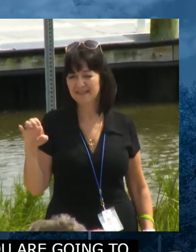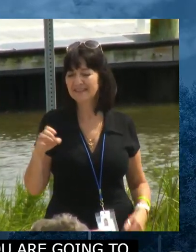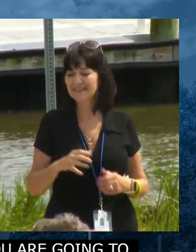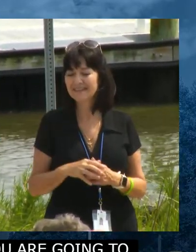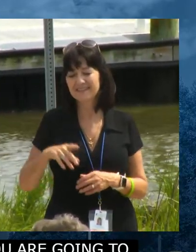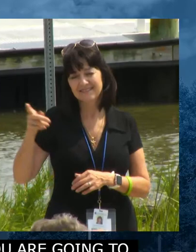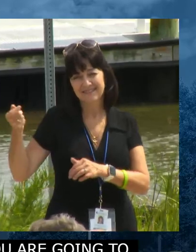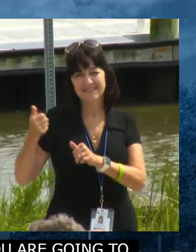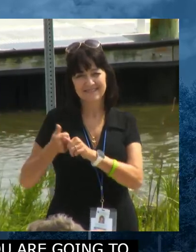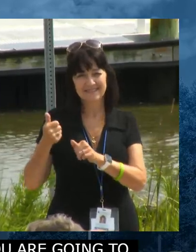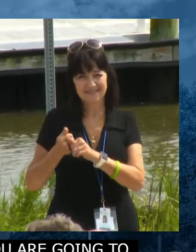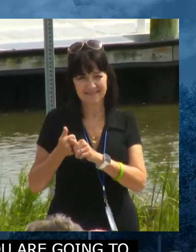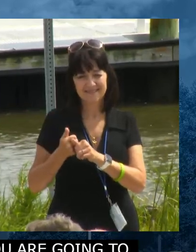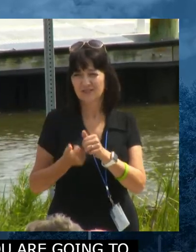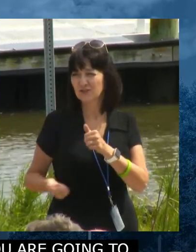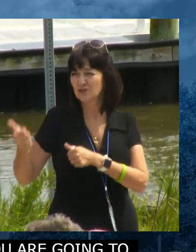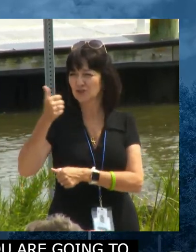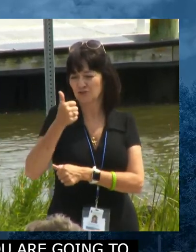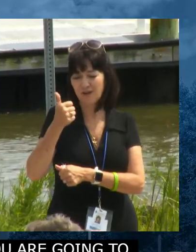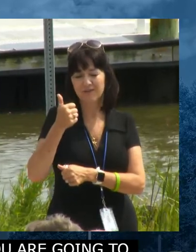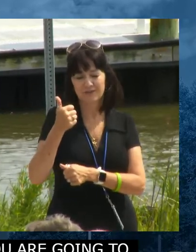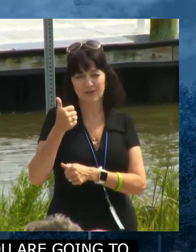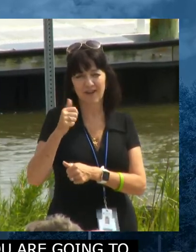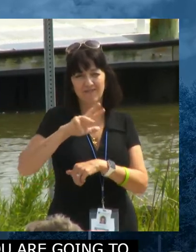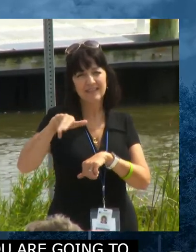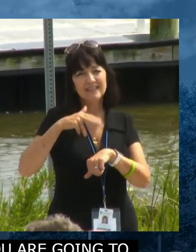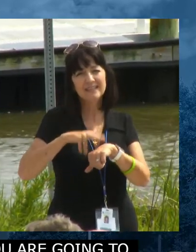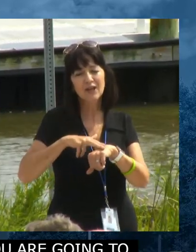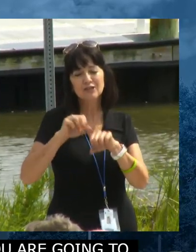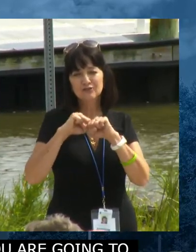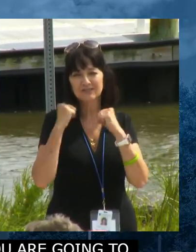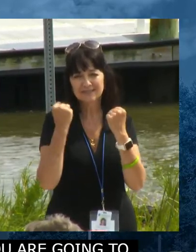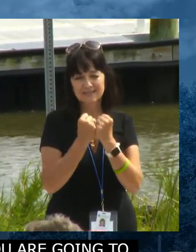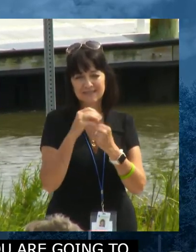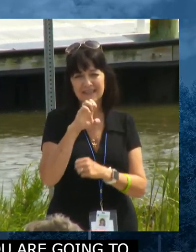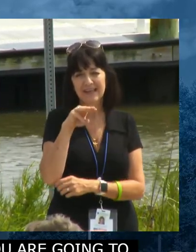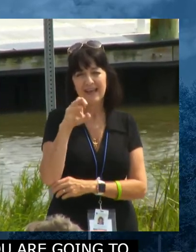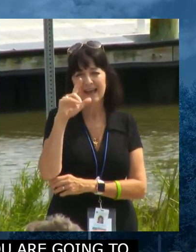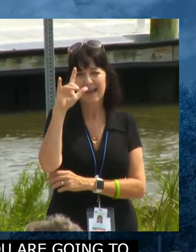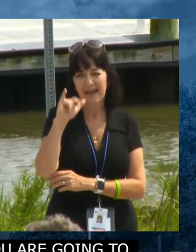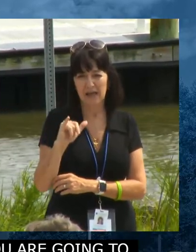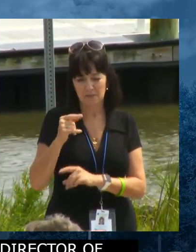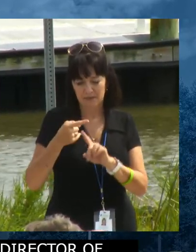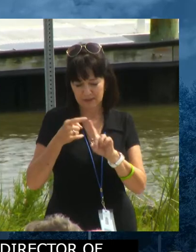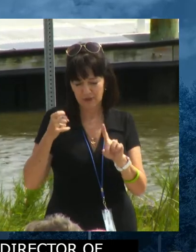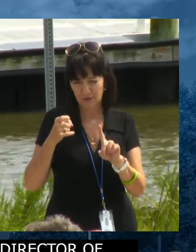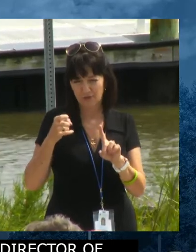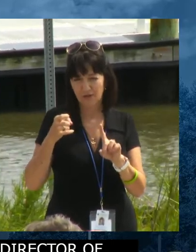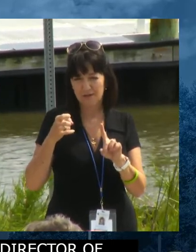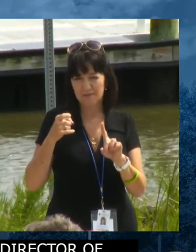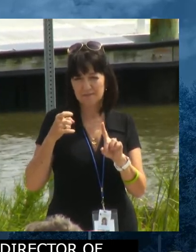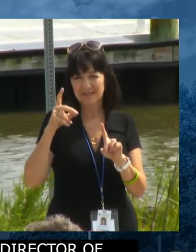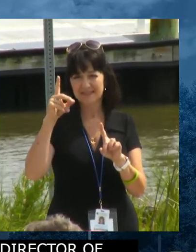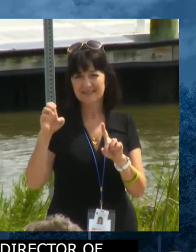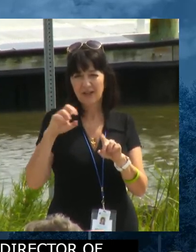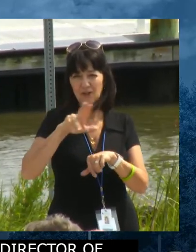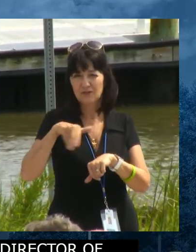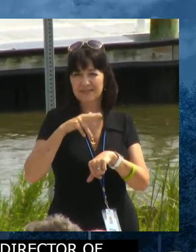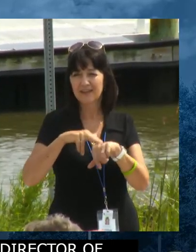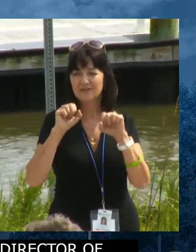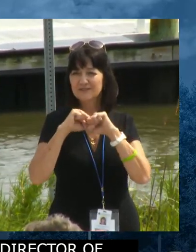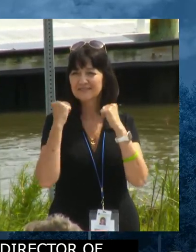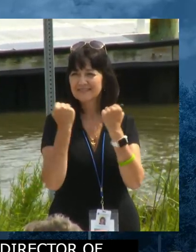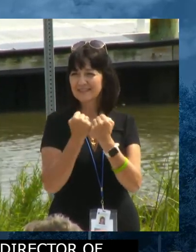Delaware Nature Society. Um, uh, Emily Nerils, who's also from the, uh, Nature Society.